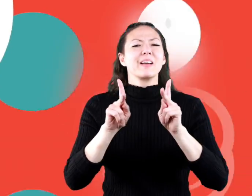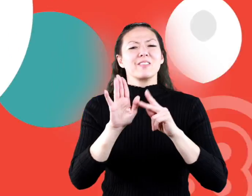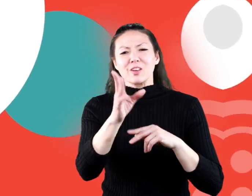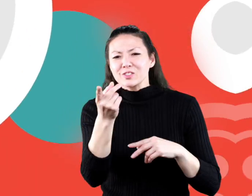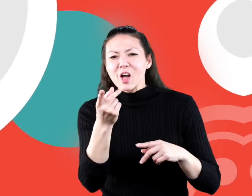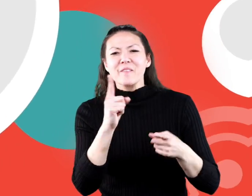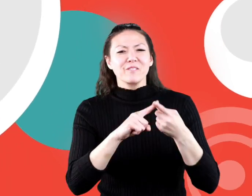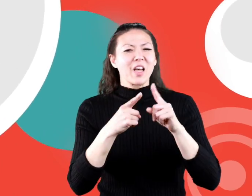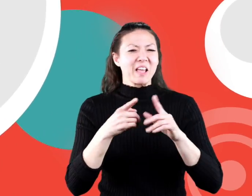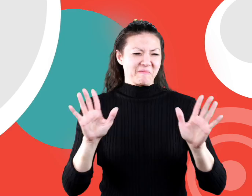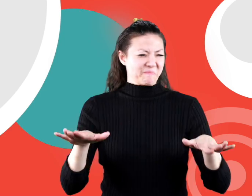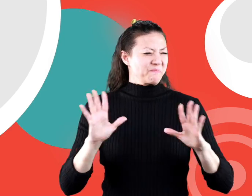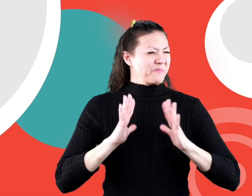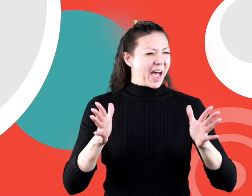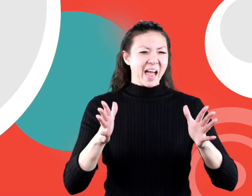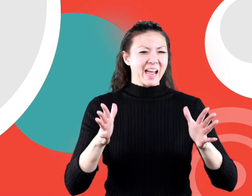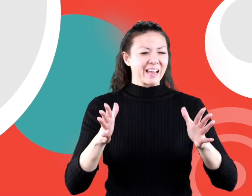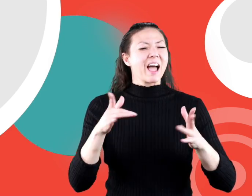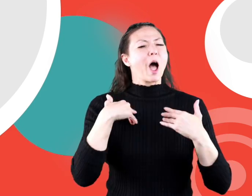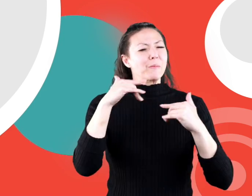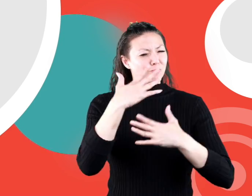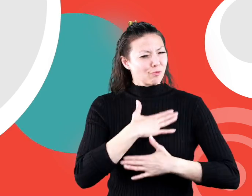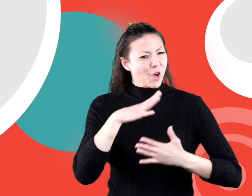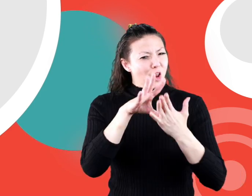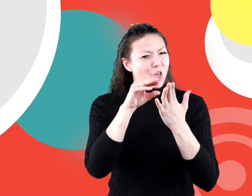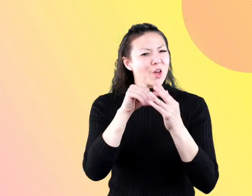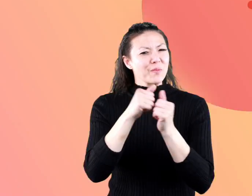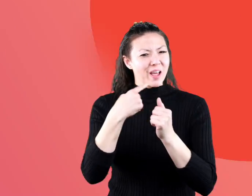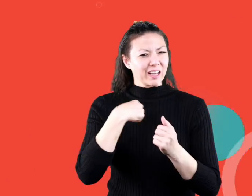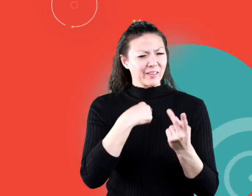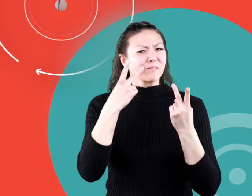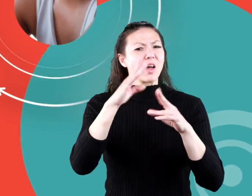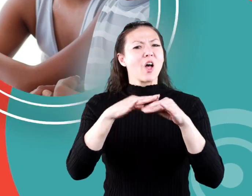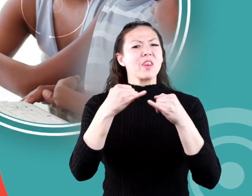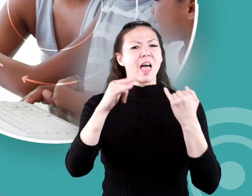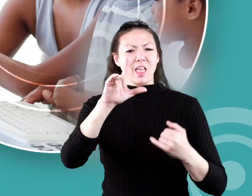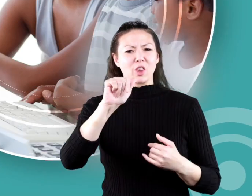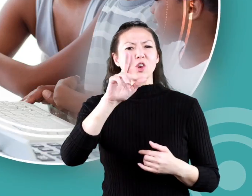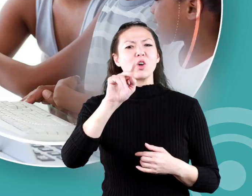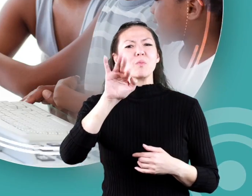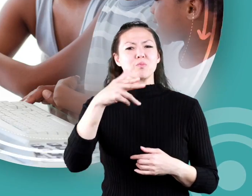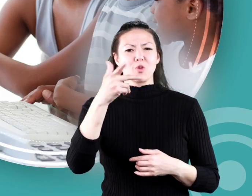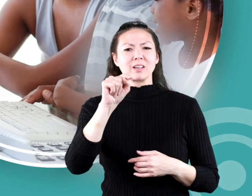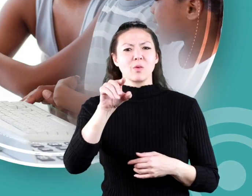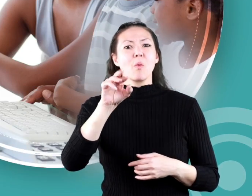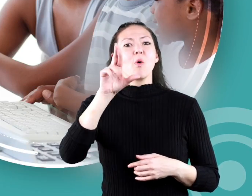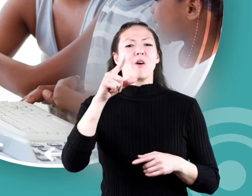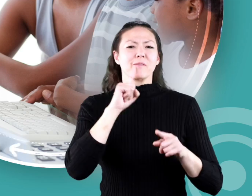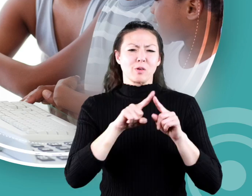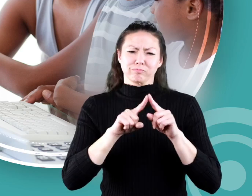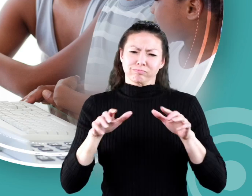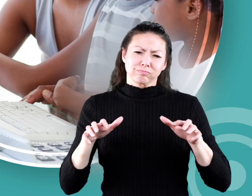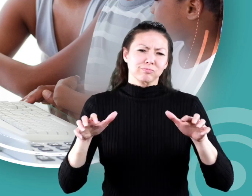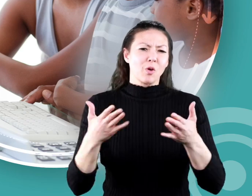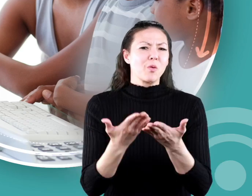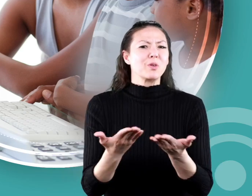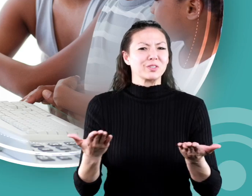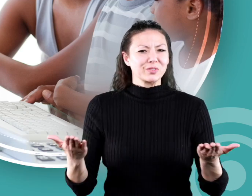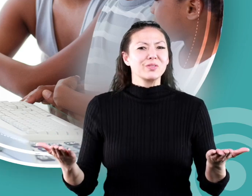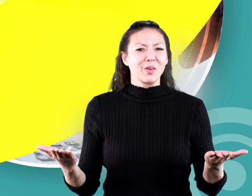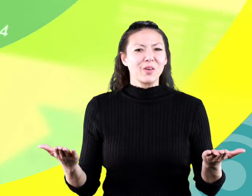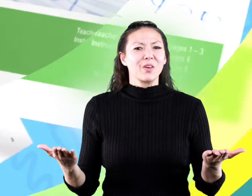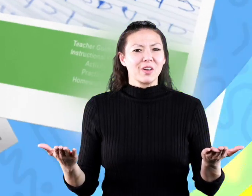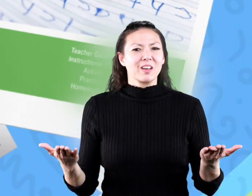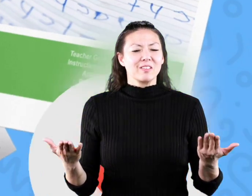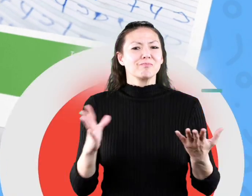hope you had fun learning with us visit us at learnbright.org for thousands of free